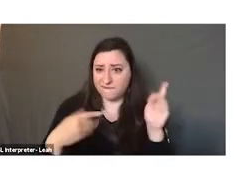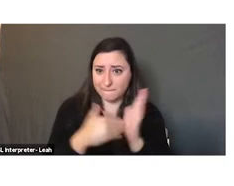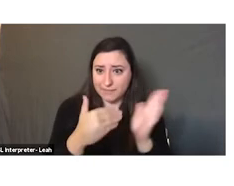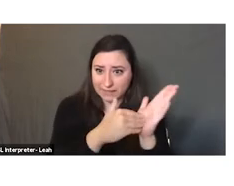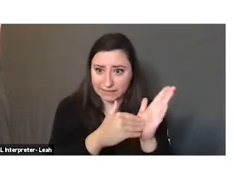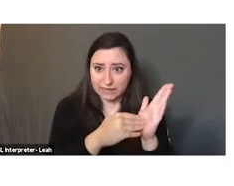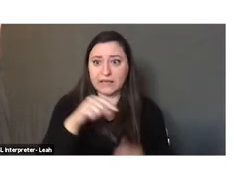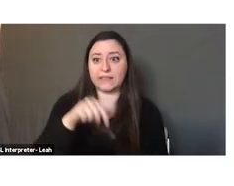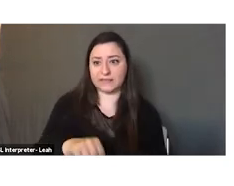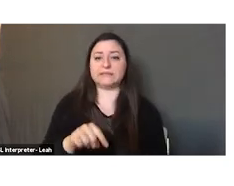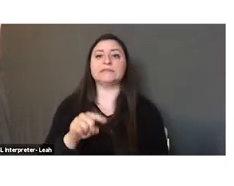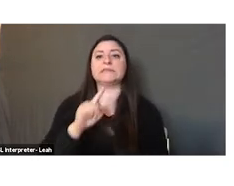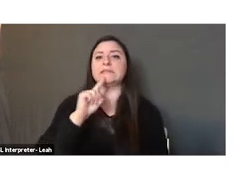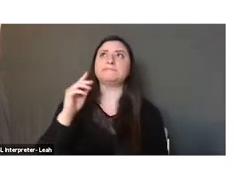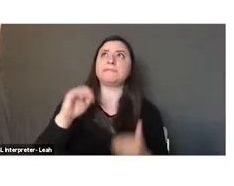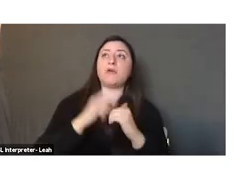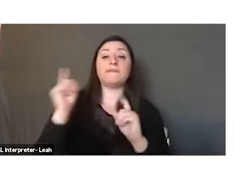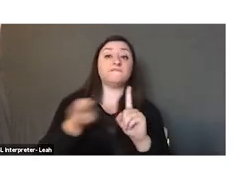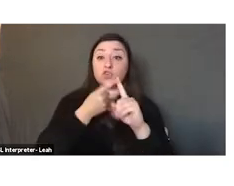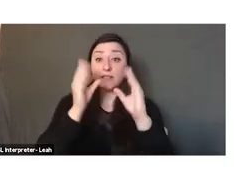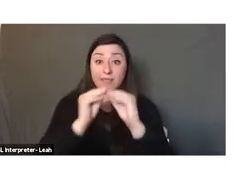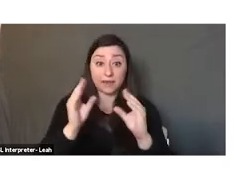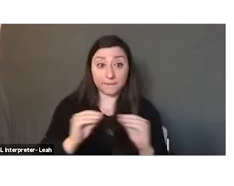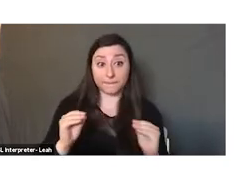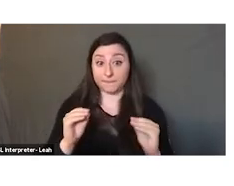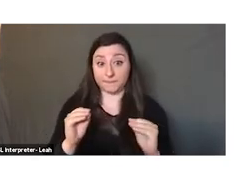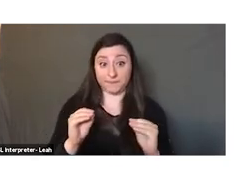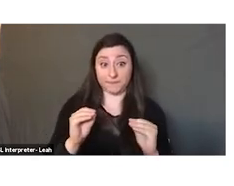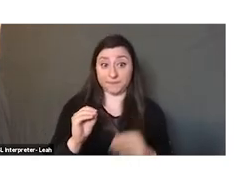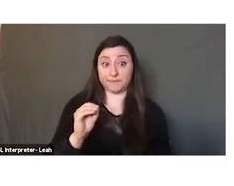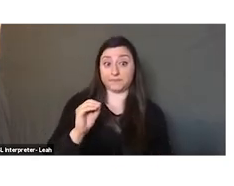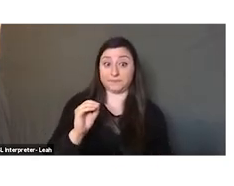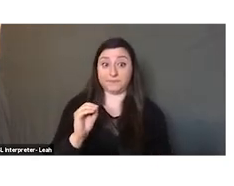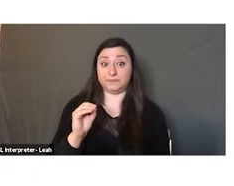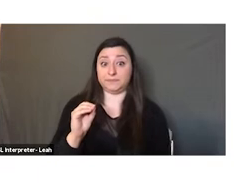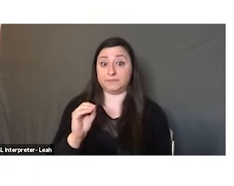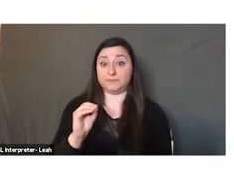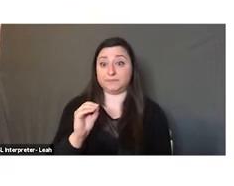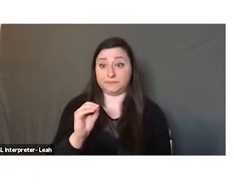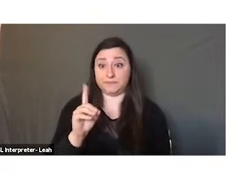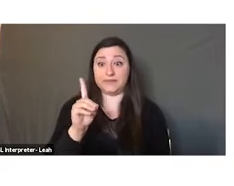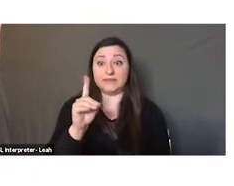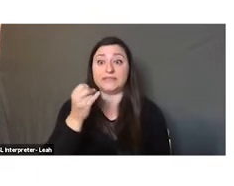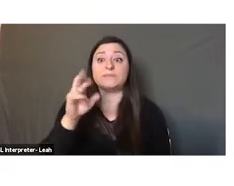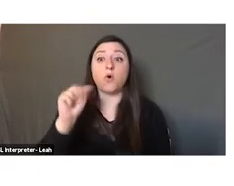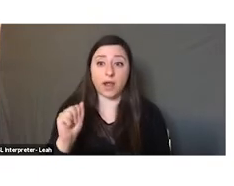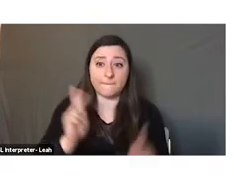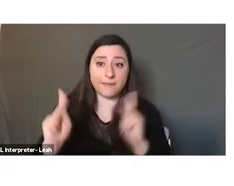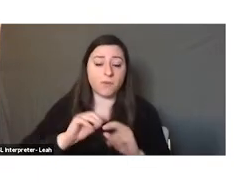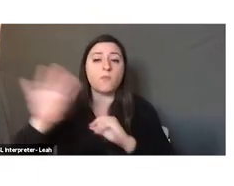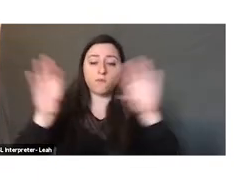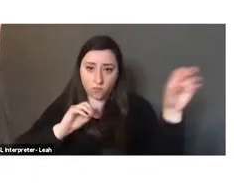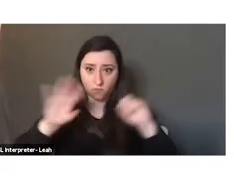and this is how the first Lebanese diaspora was born, because of that, because of colonial